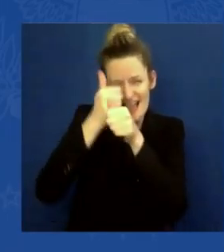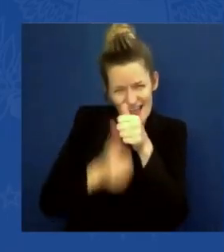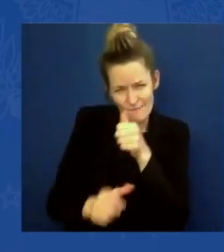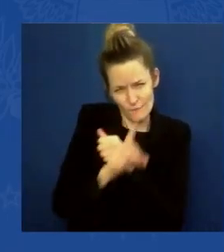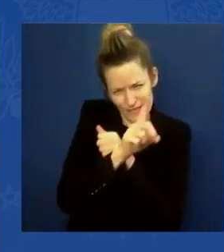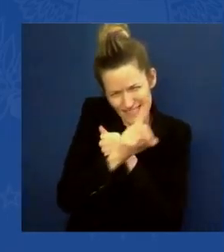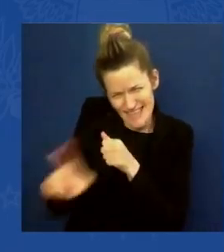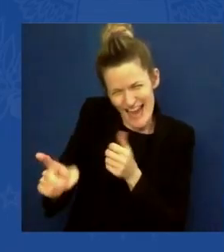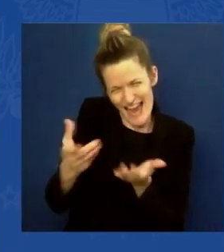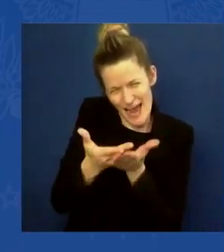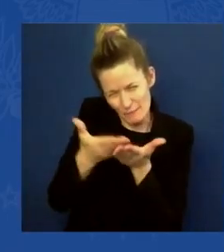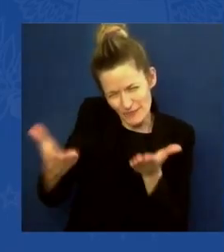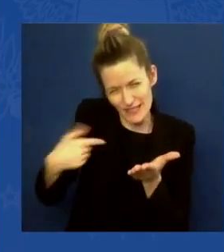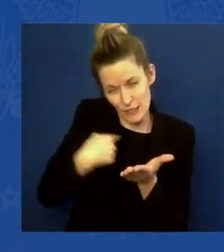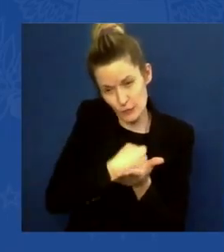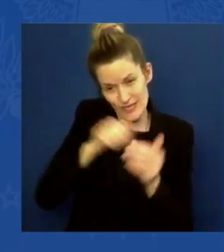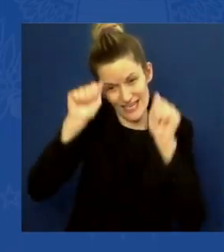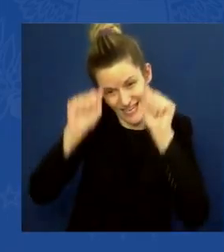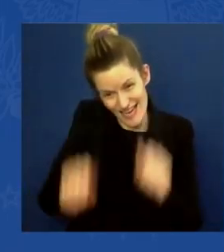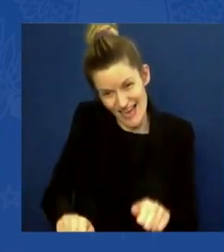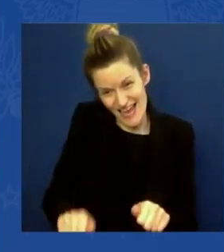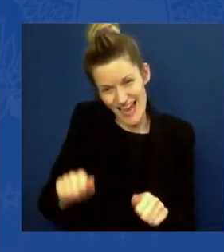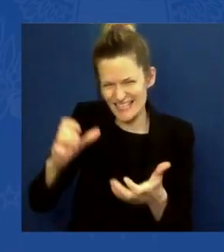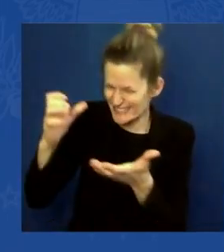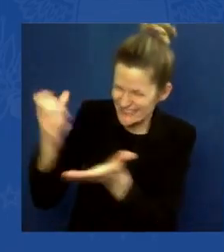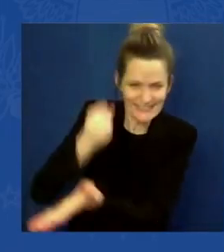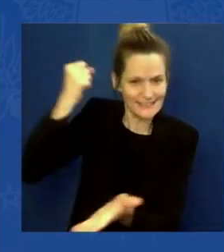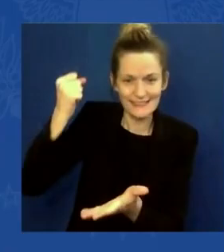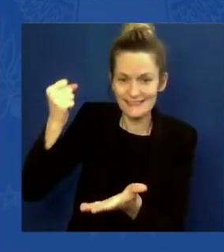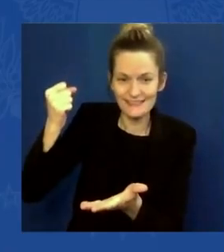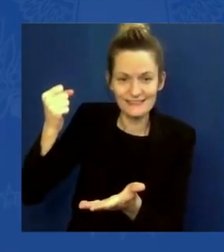And we're not going to fail now because of all of you. Thank you, Fred.